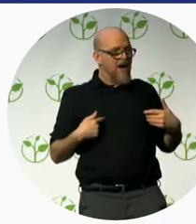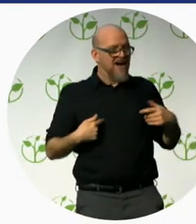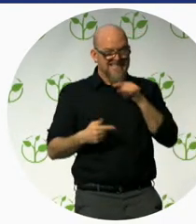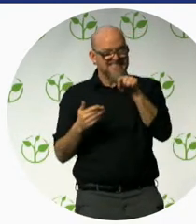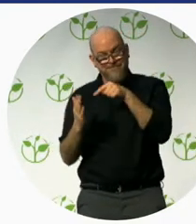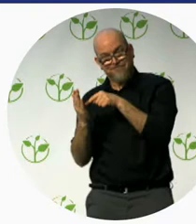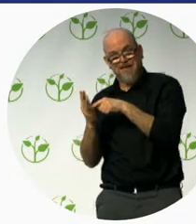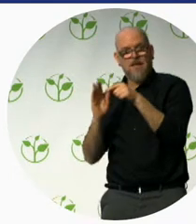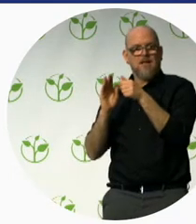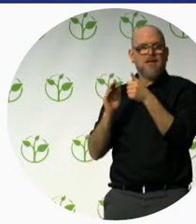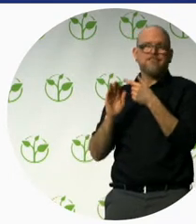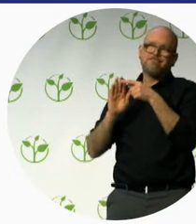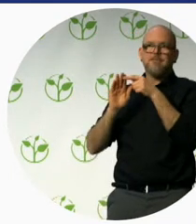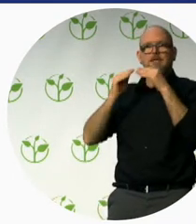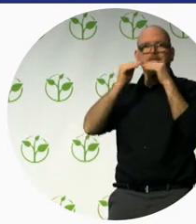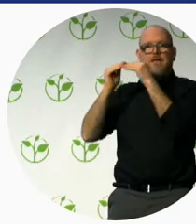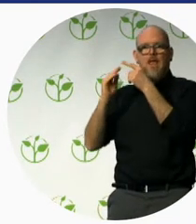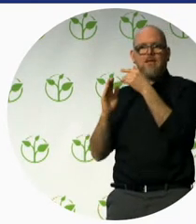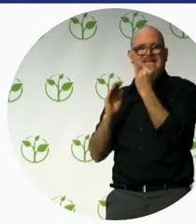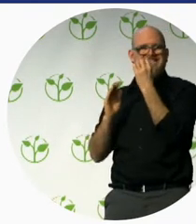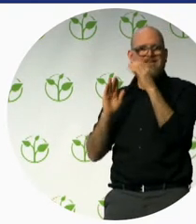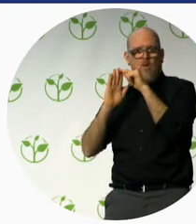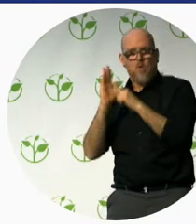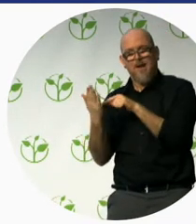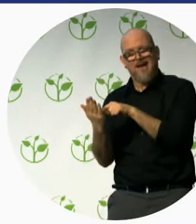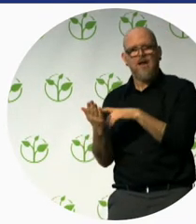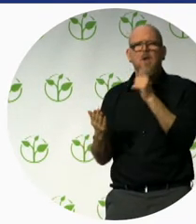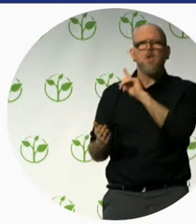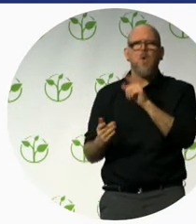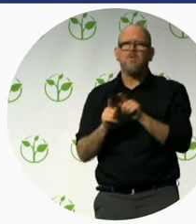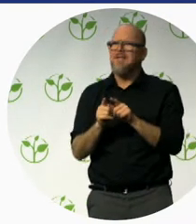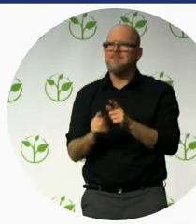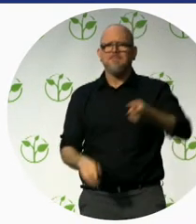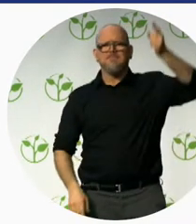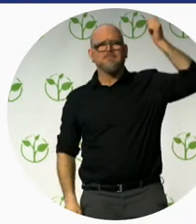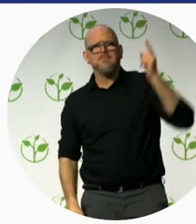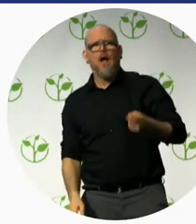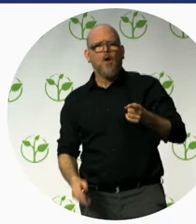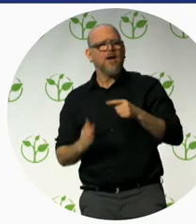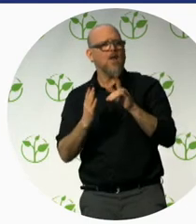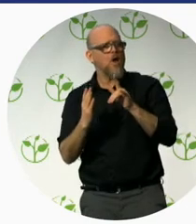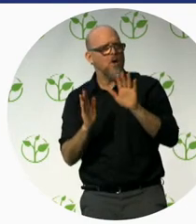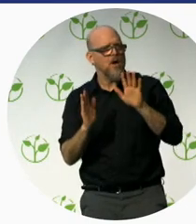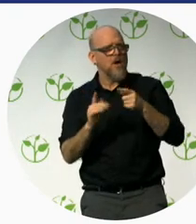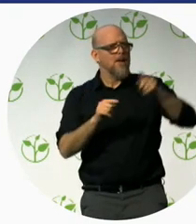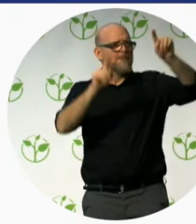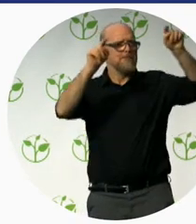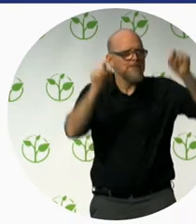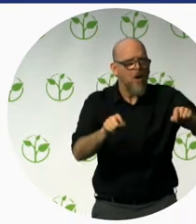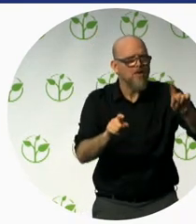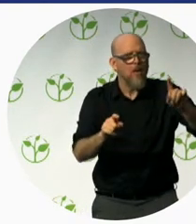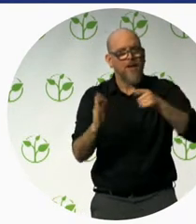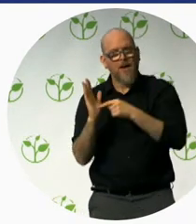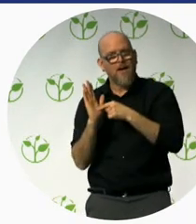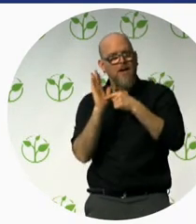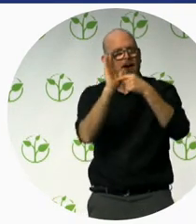this standard is not mandatory. It's voluntary. So if any destination wants